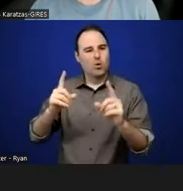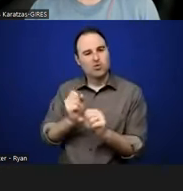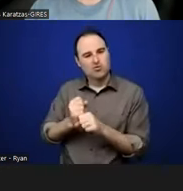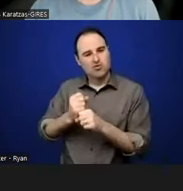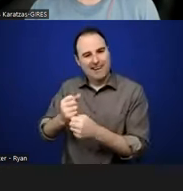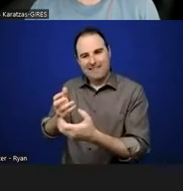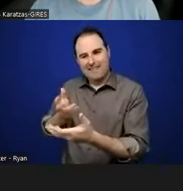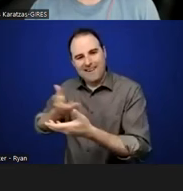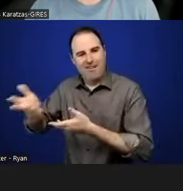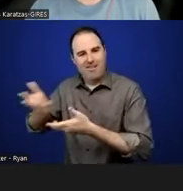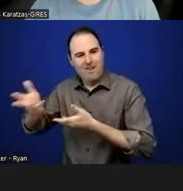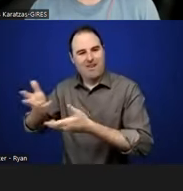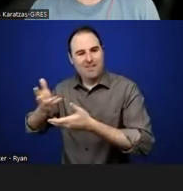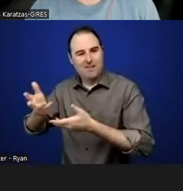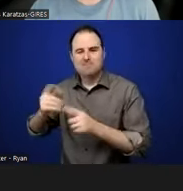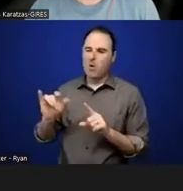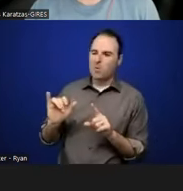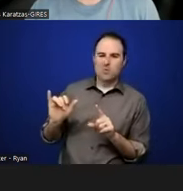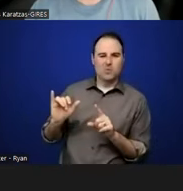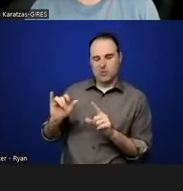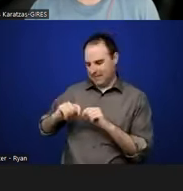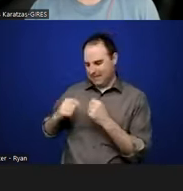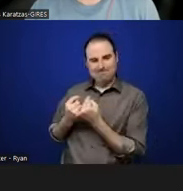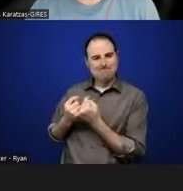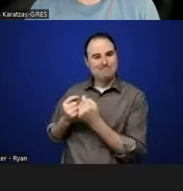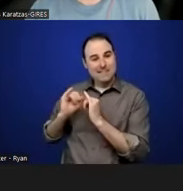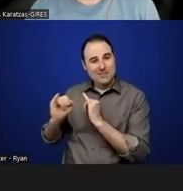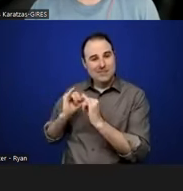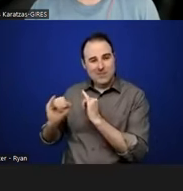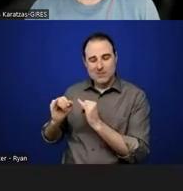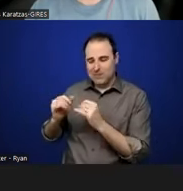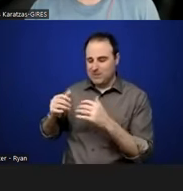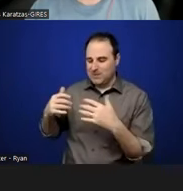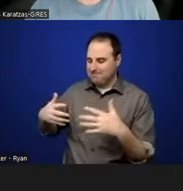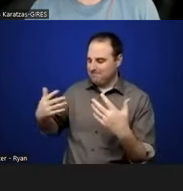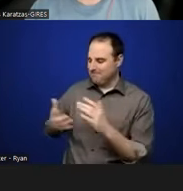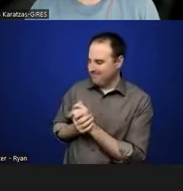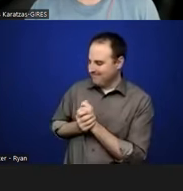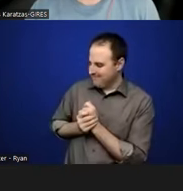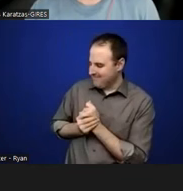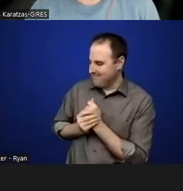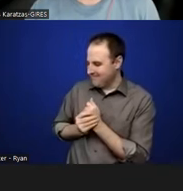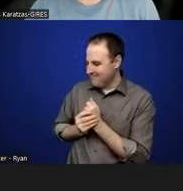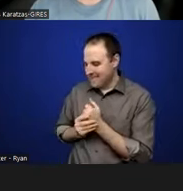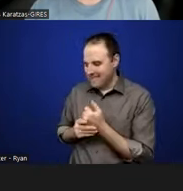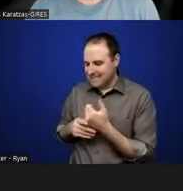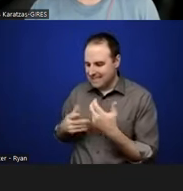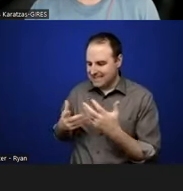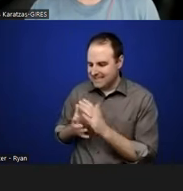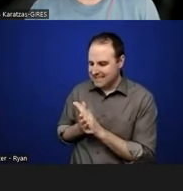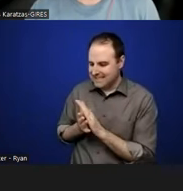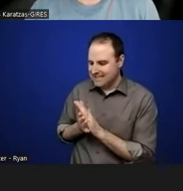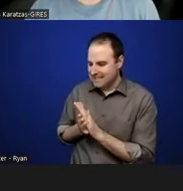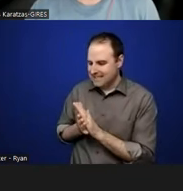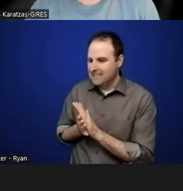people on the team of the interviewer team to get them to sort of like unfreeze the